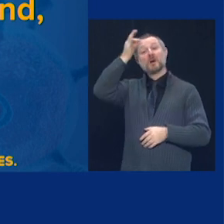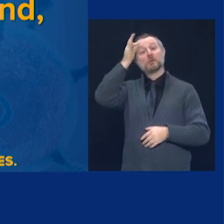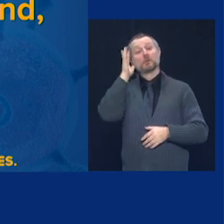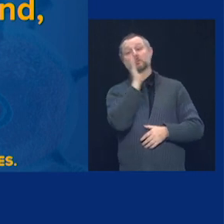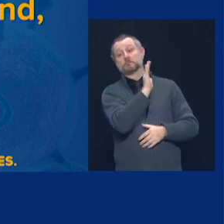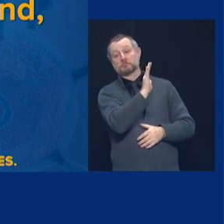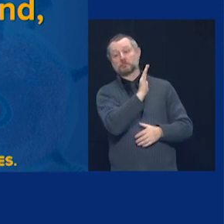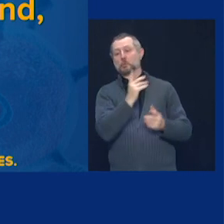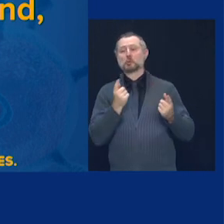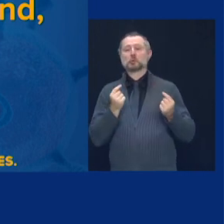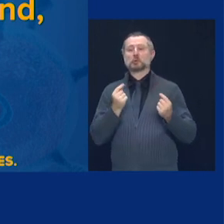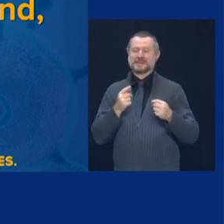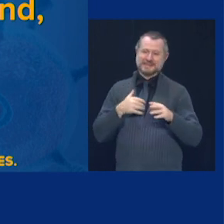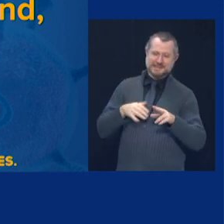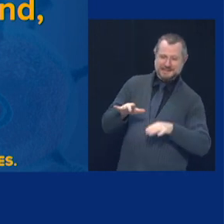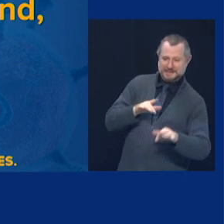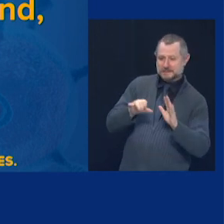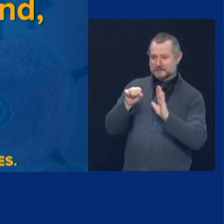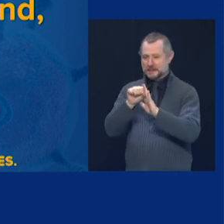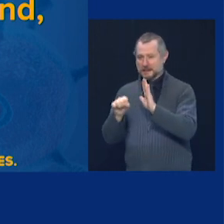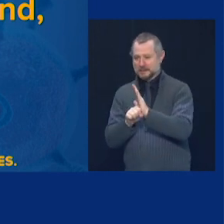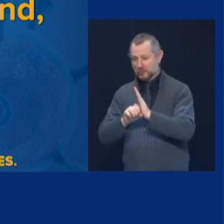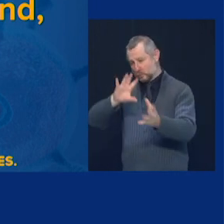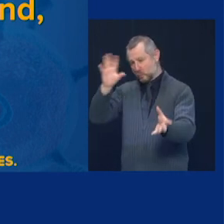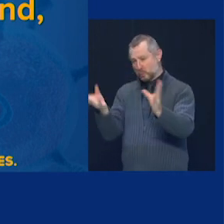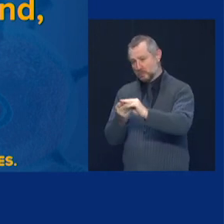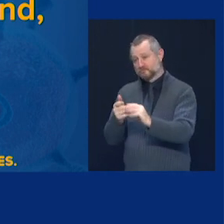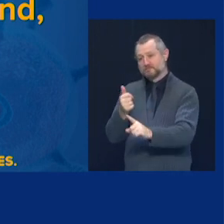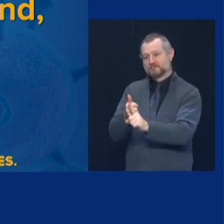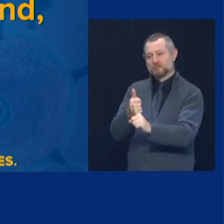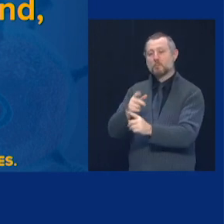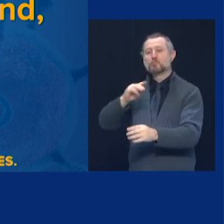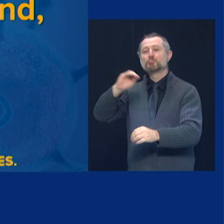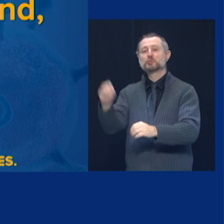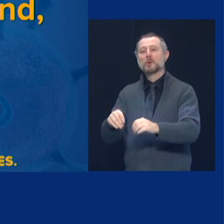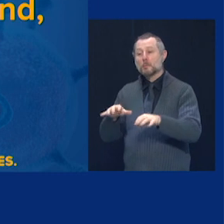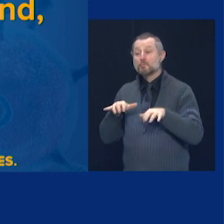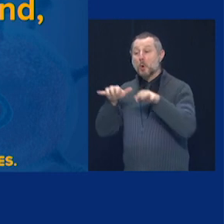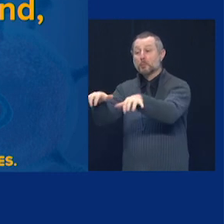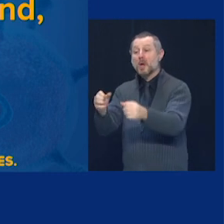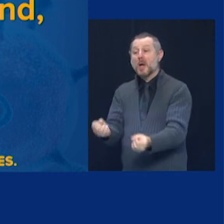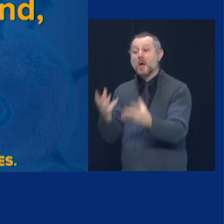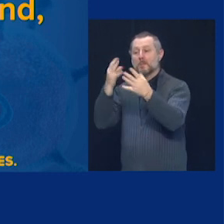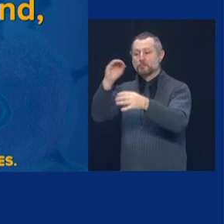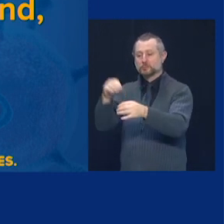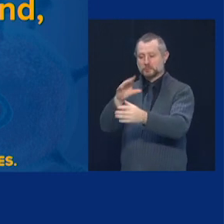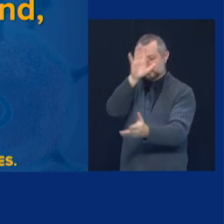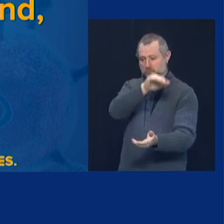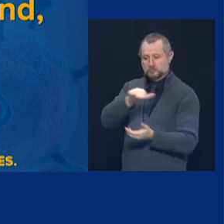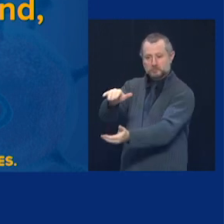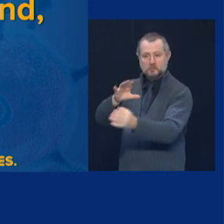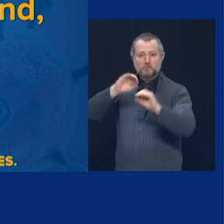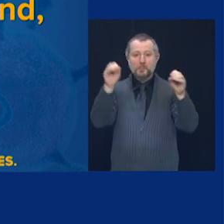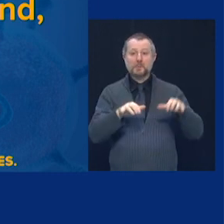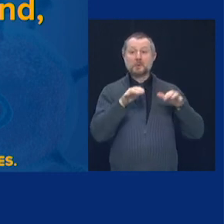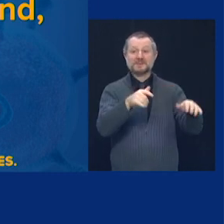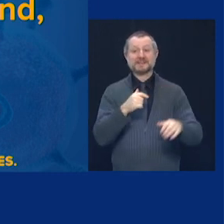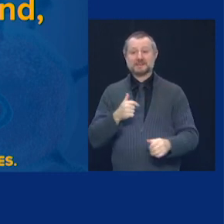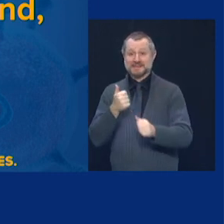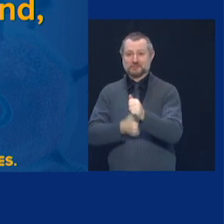on state population, and again, they distribute it to the state. The state then turns around and does an allocation